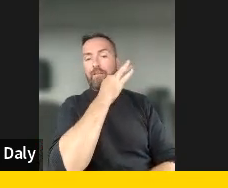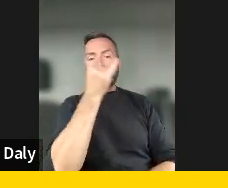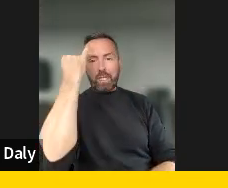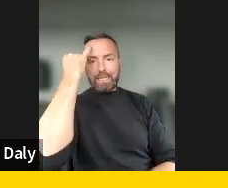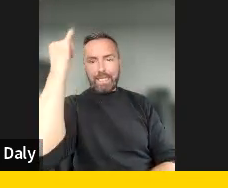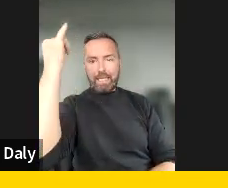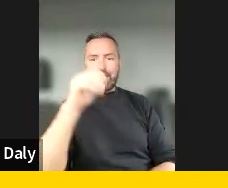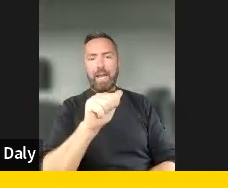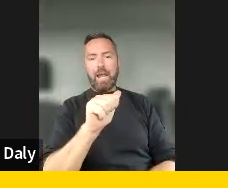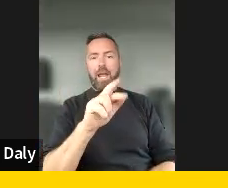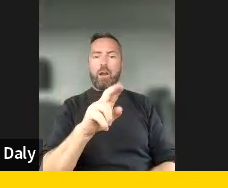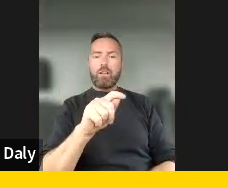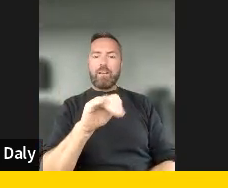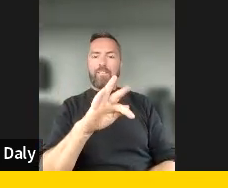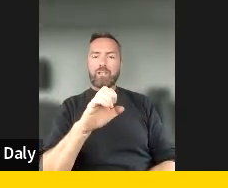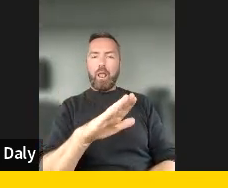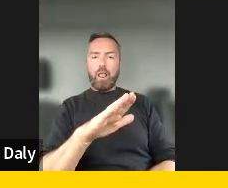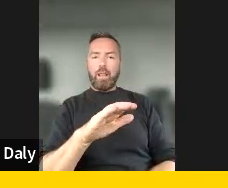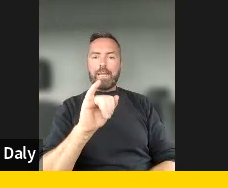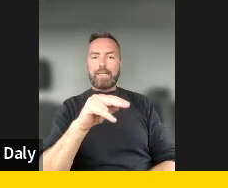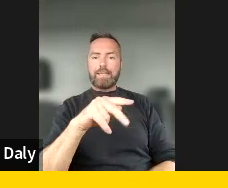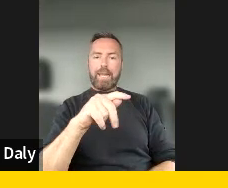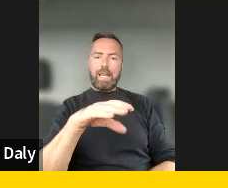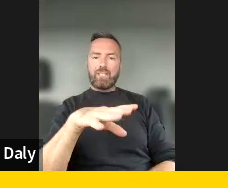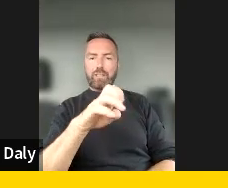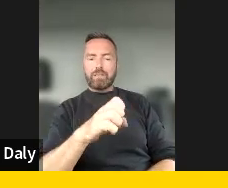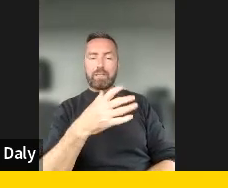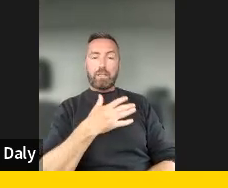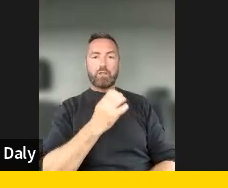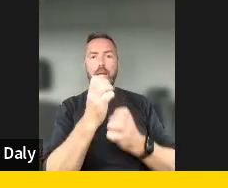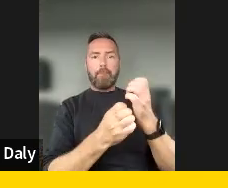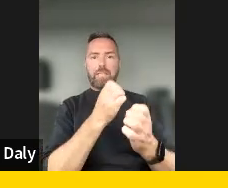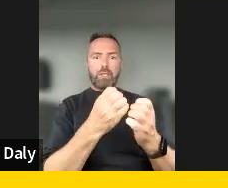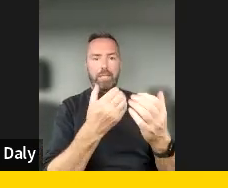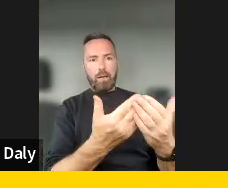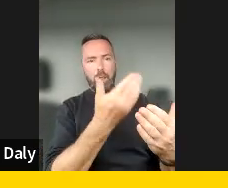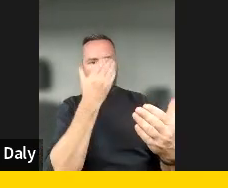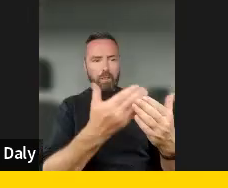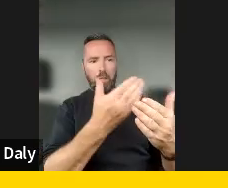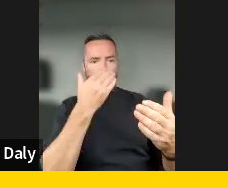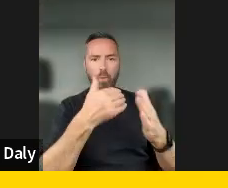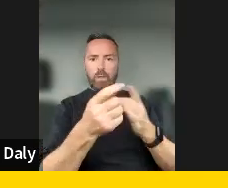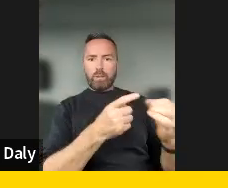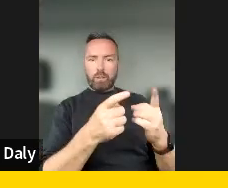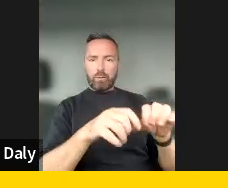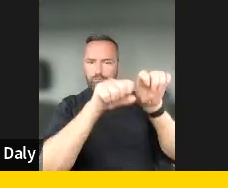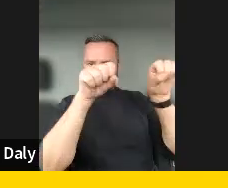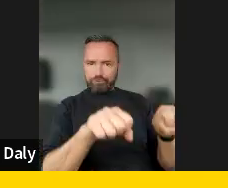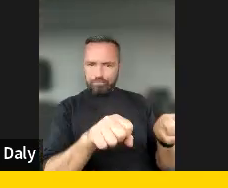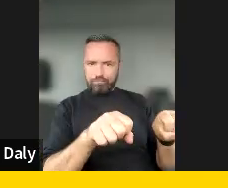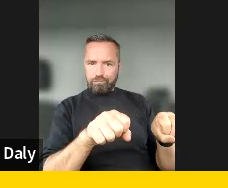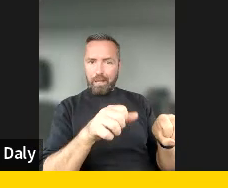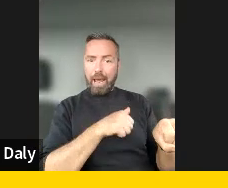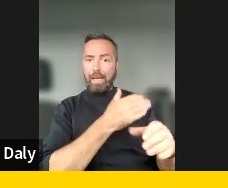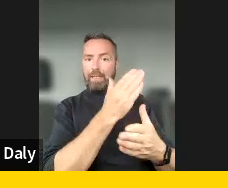beyond algorithms. Artificial intelligence is really a machine learning mechanism. And, uh, at a certain point it even